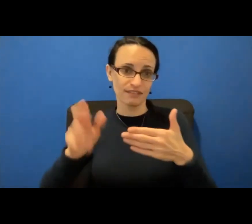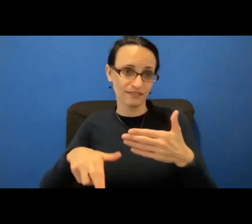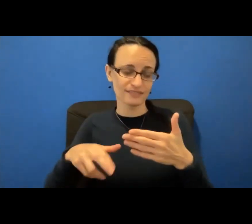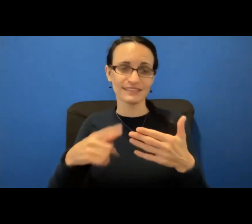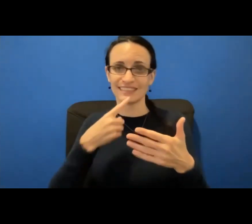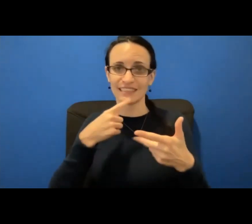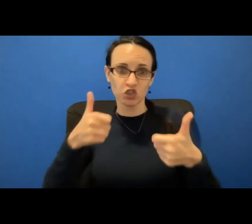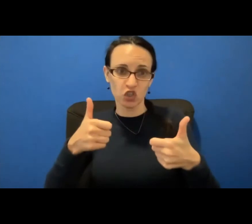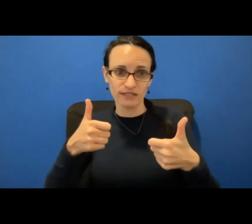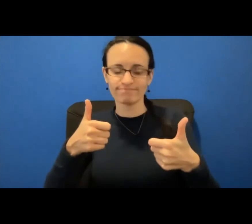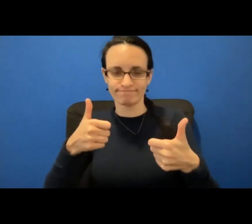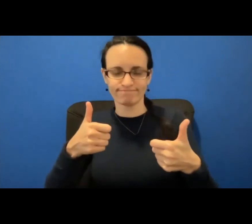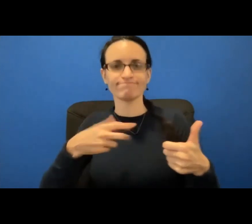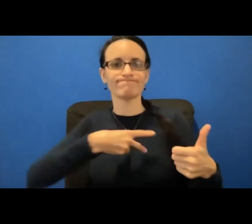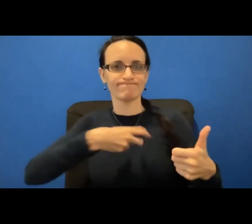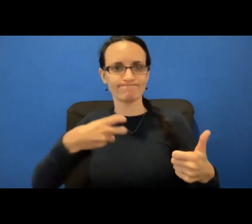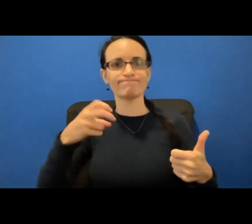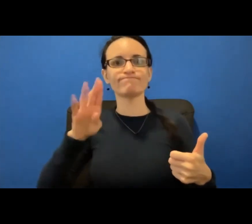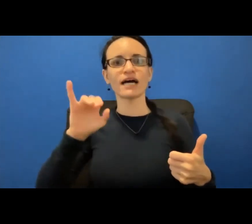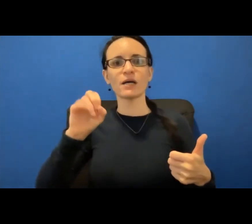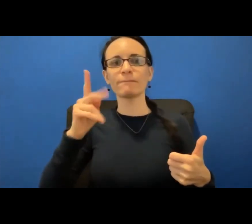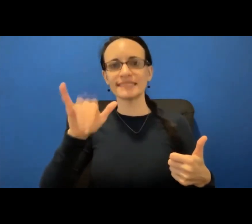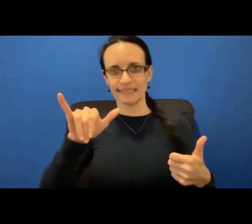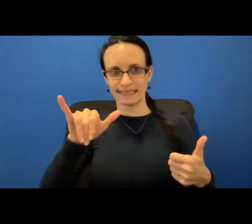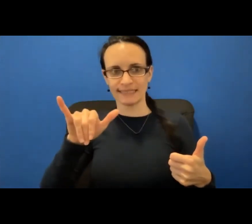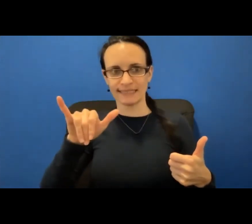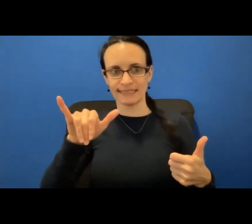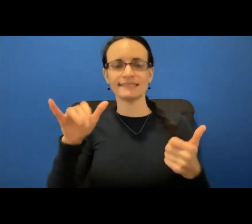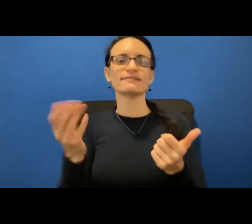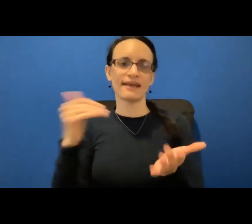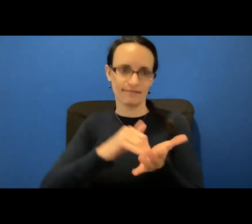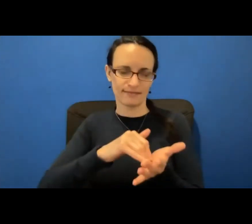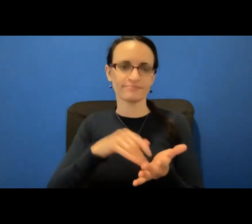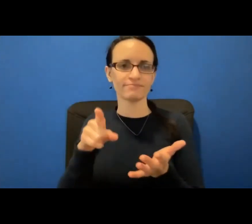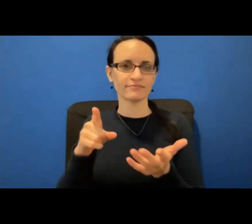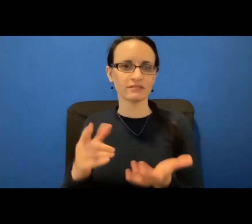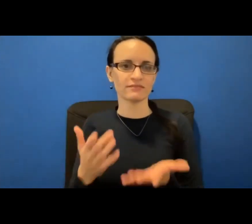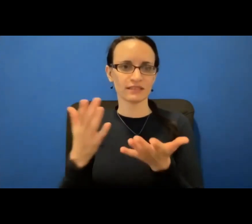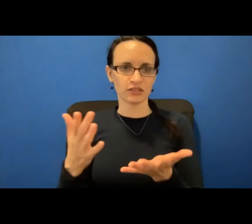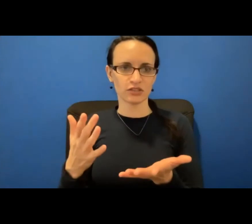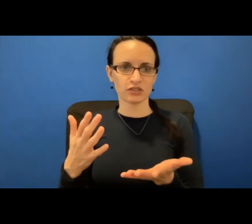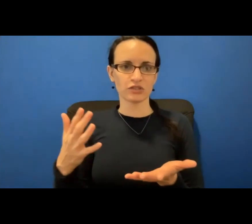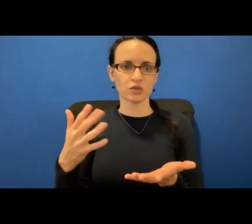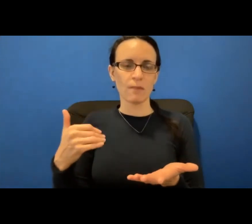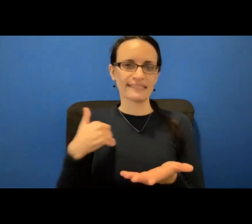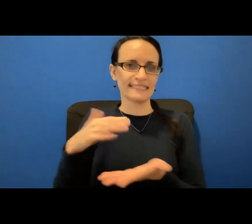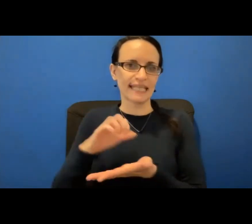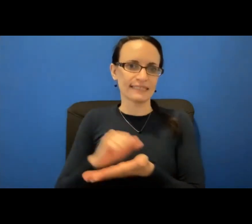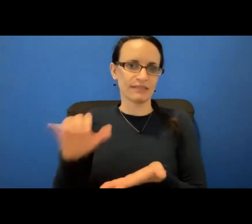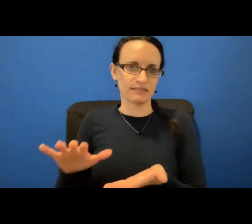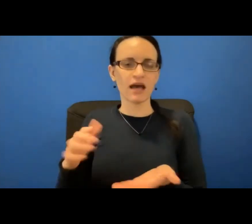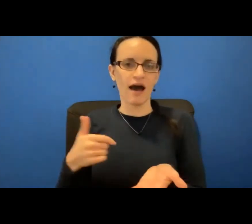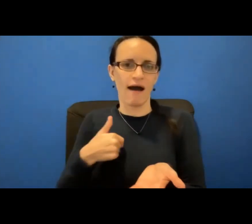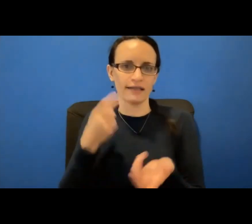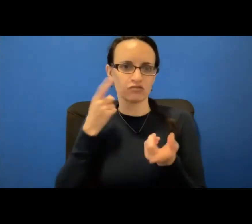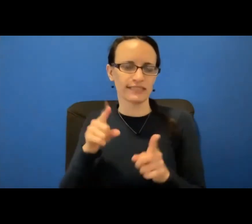biopsy. And by this time, naturally, the recommendation was to have a mastectomy. And I agree. It was like, okay, this